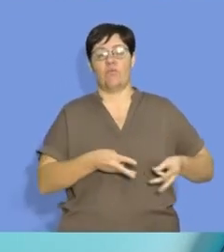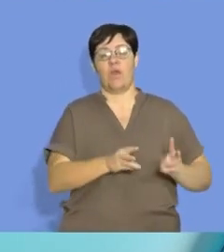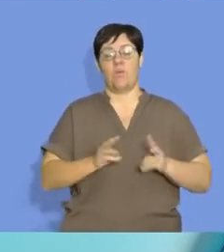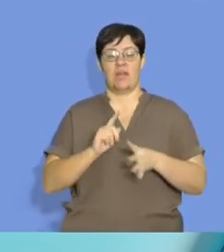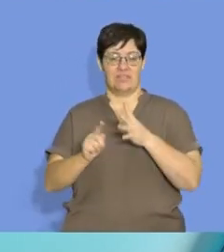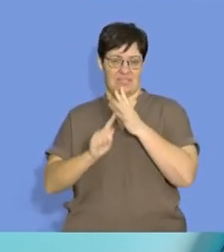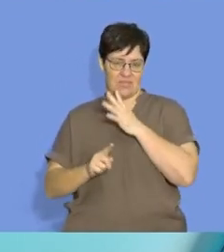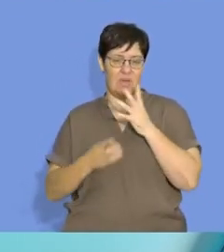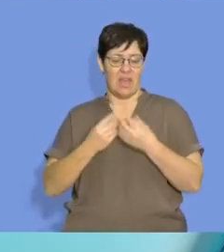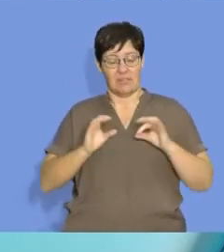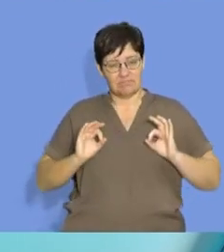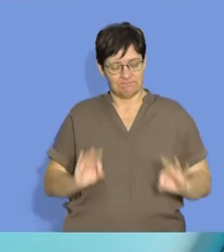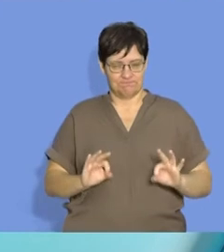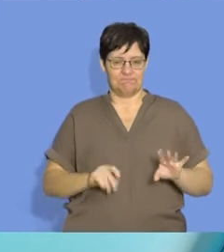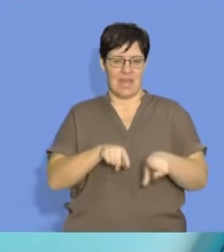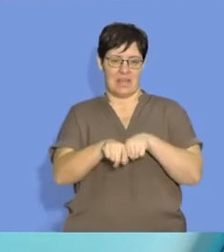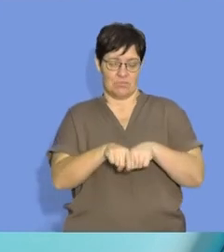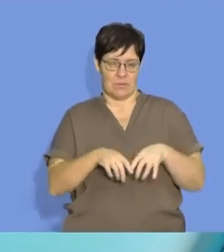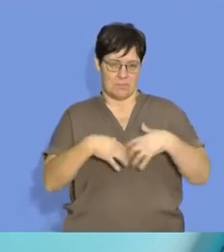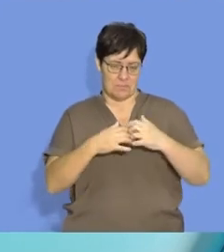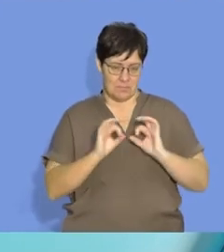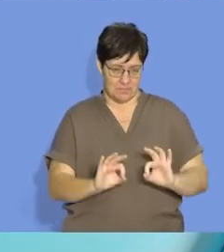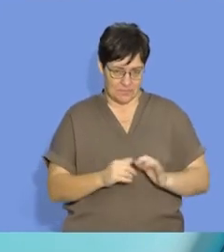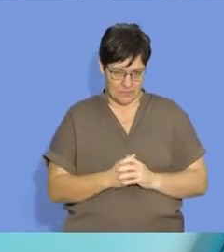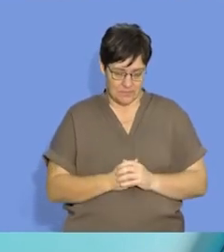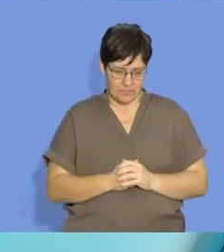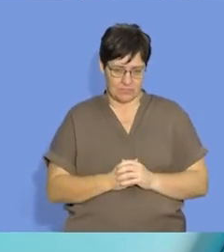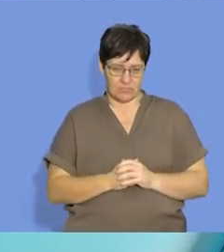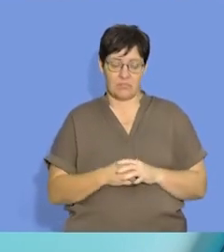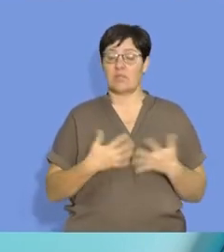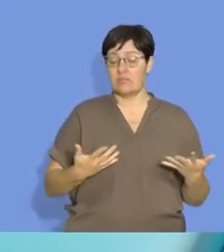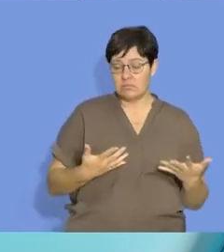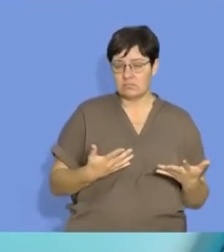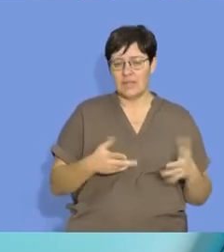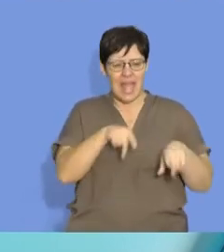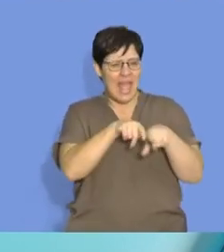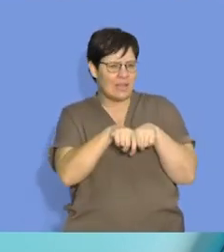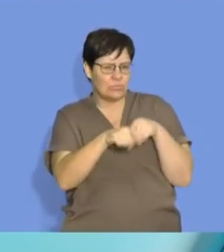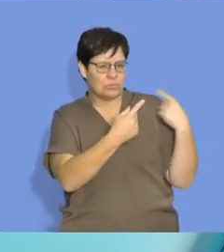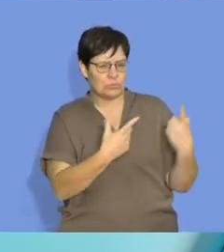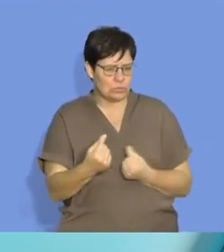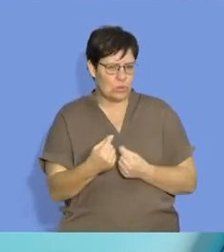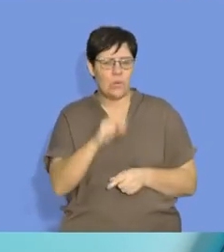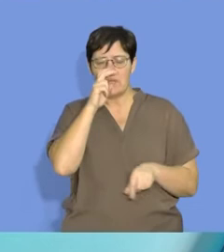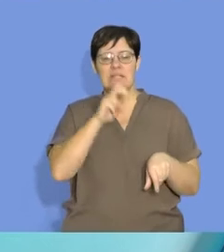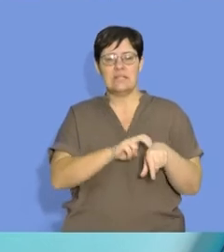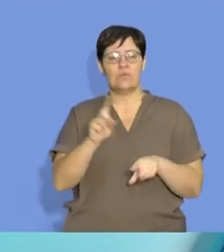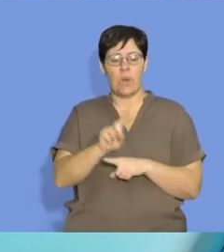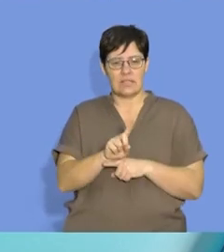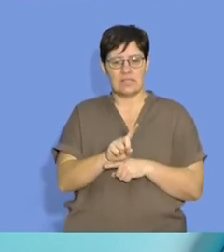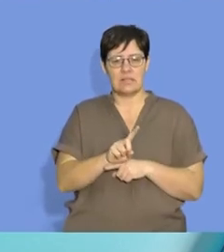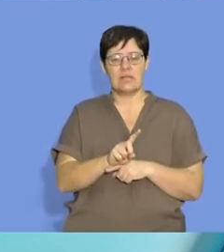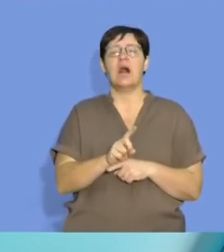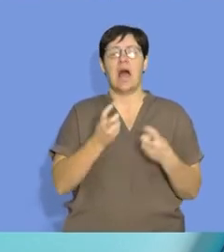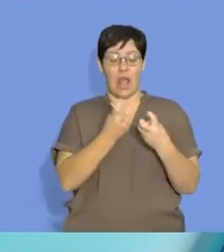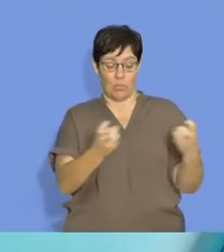accurate experimental setup. With doing it experimentally, we obviously need the right apparatus for us to